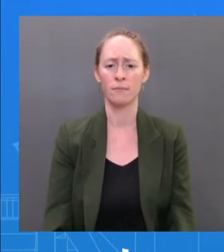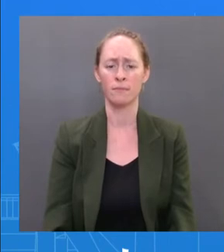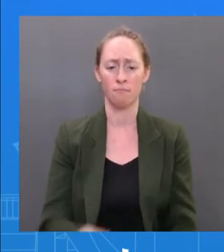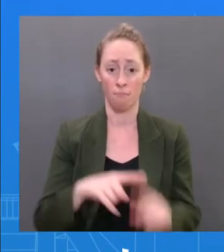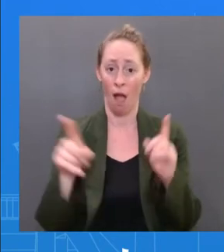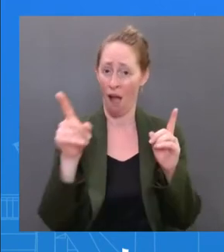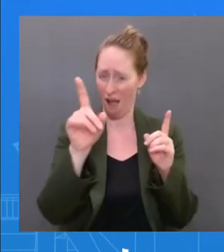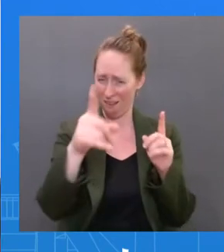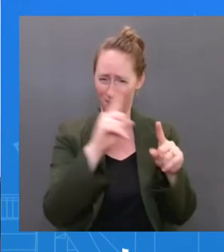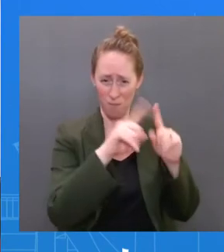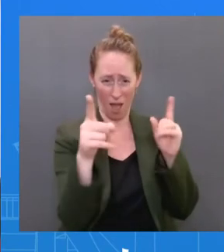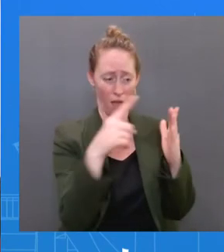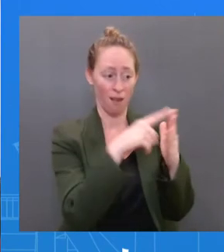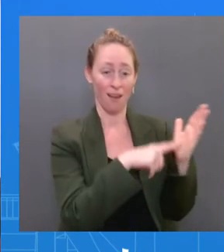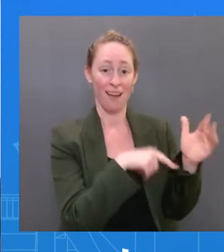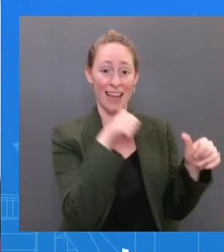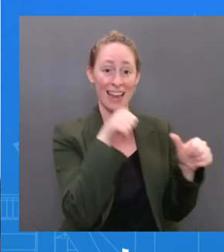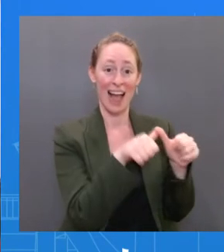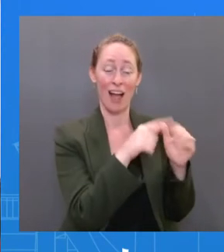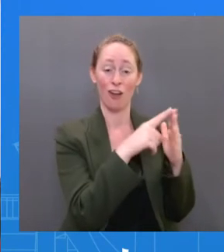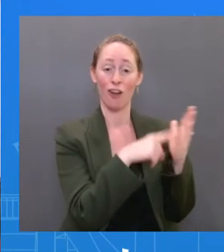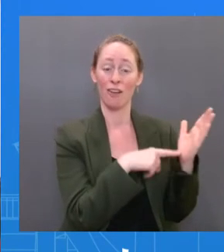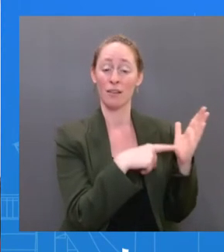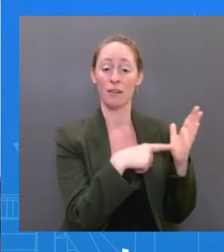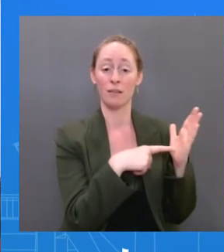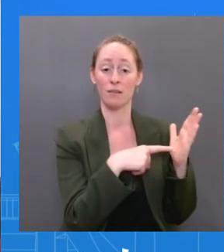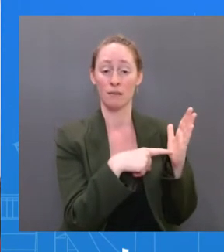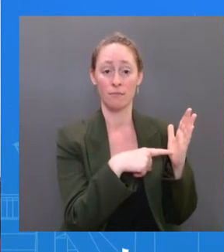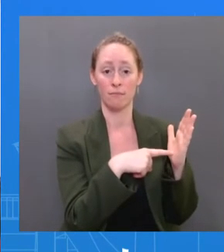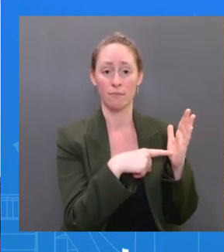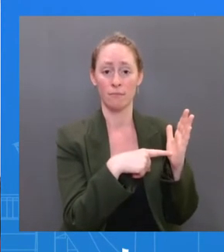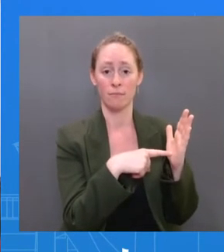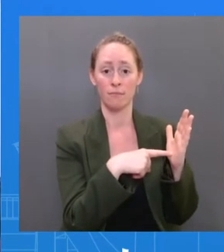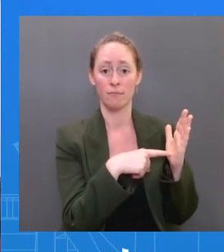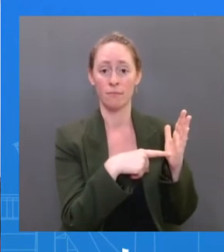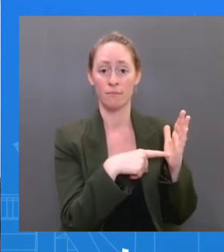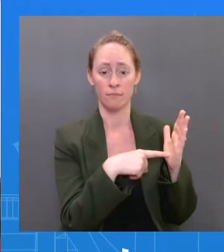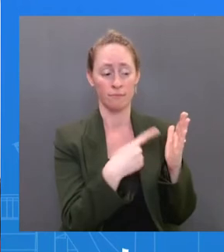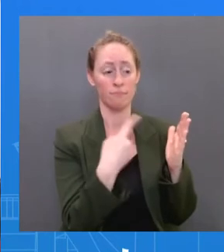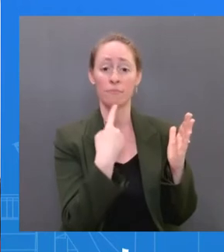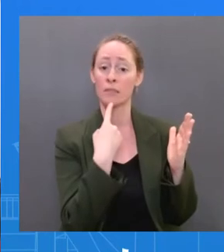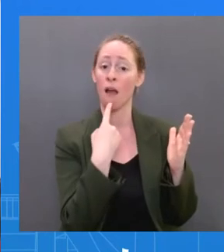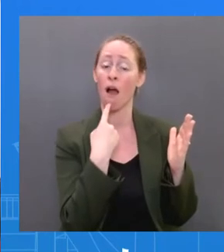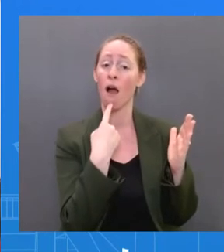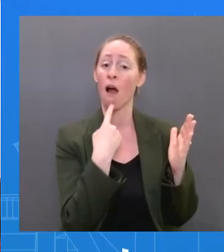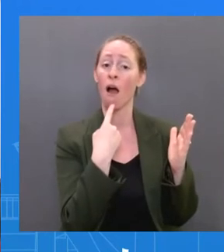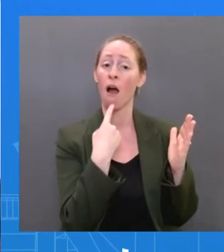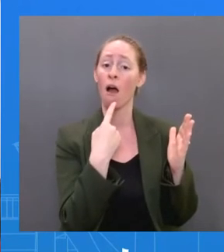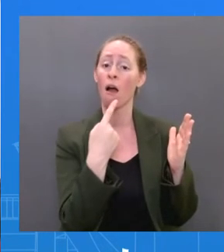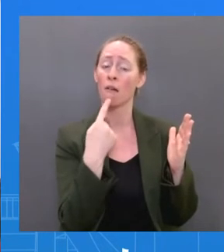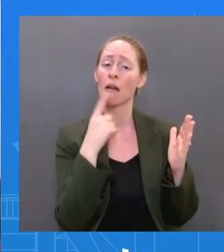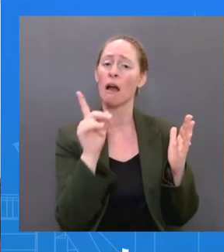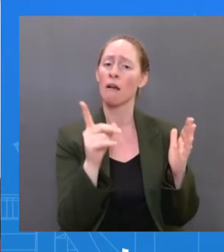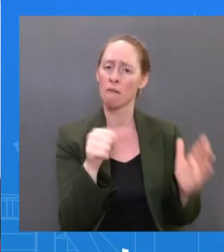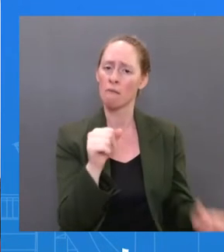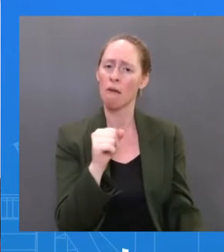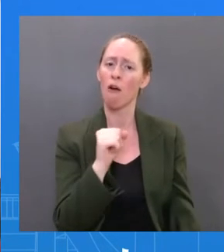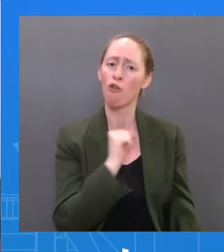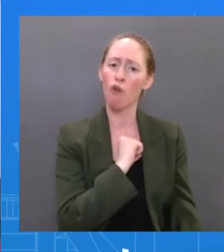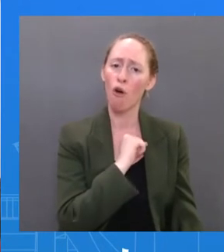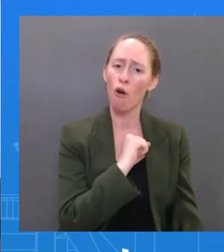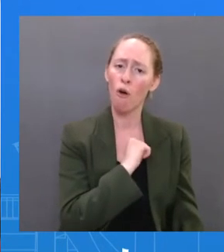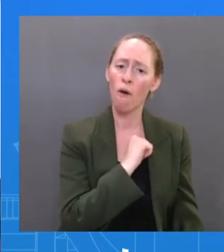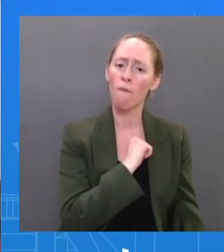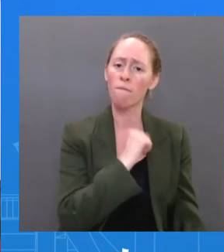but it could suggest that he had a runny nose and occasional dry cough last night. So, are you saying he didn't have those symptoms, it was just